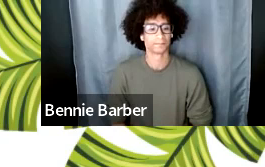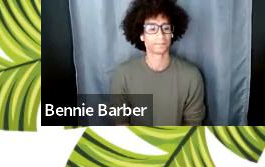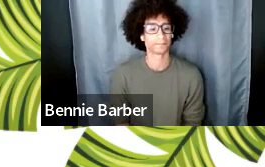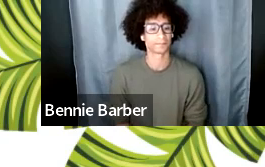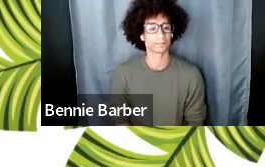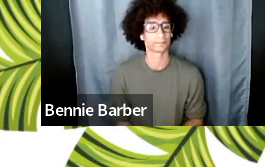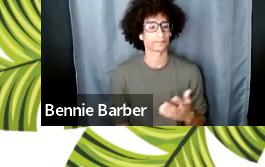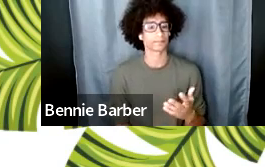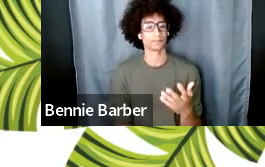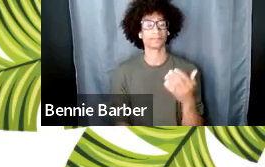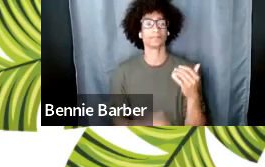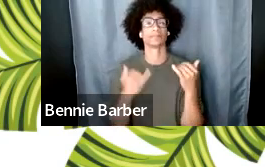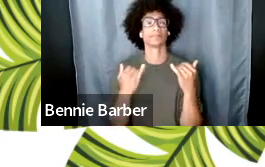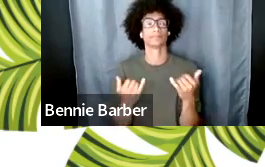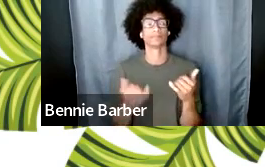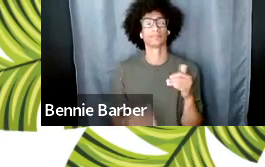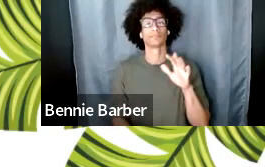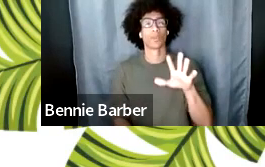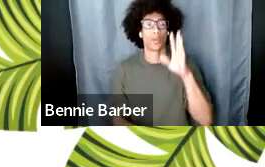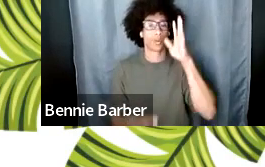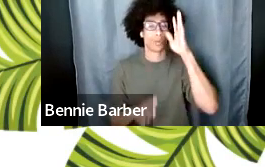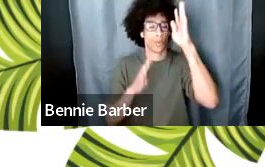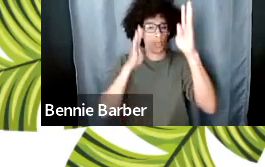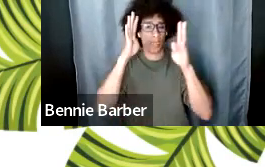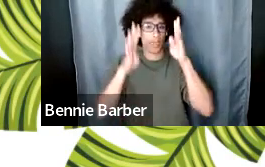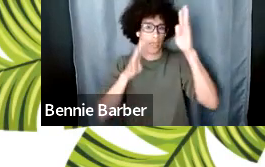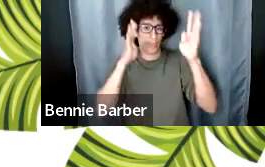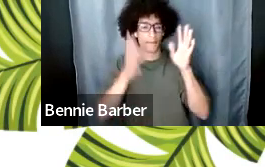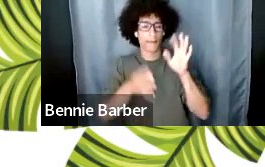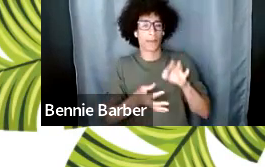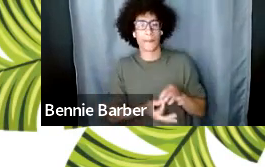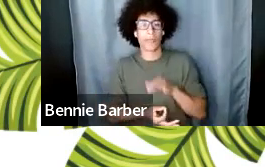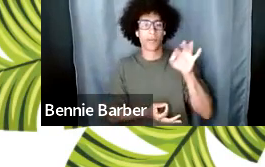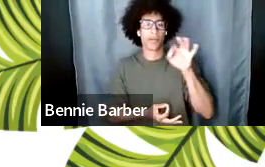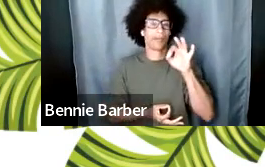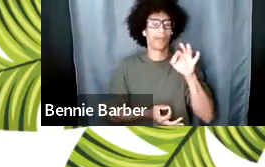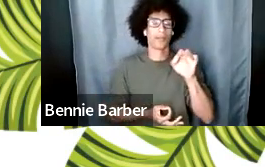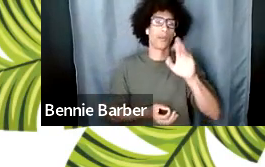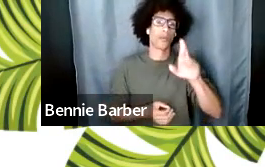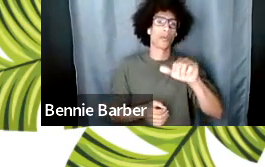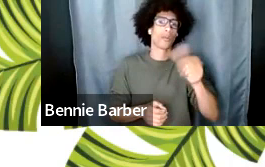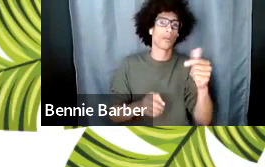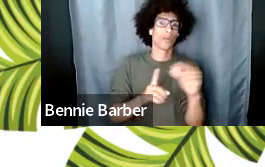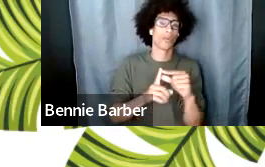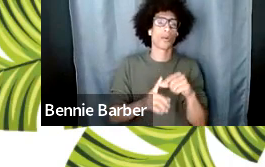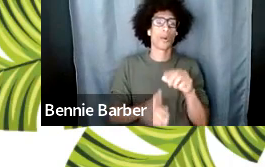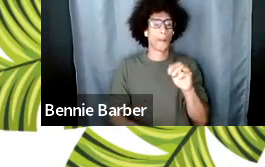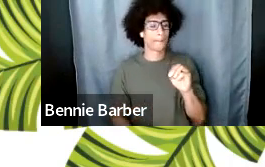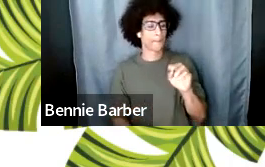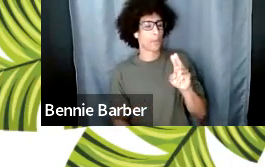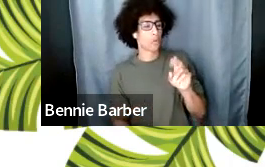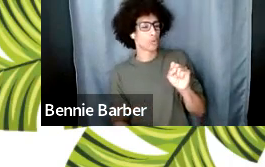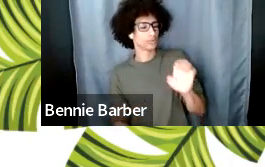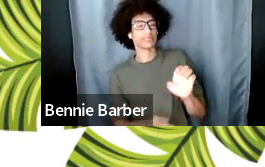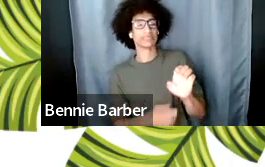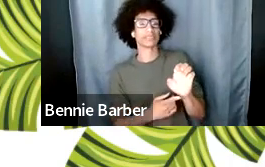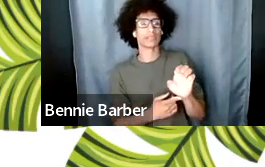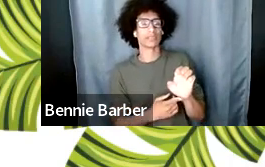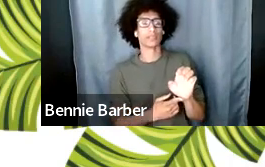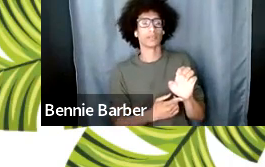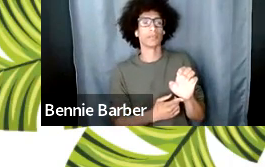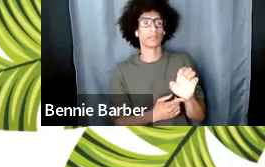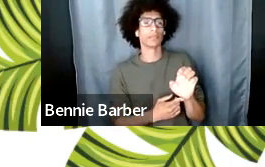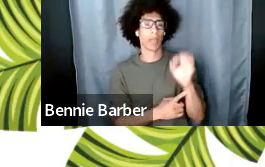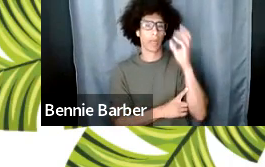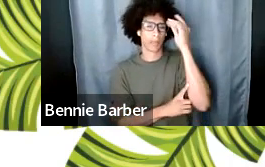think muse right we're thinking about our muse where does our inspiration come from um i want to